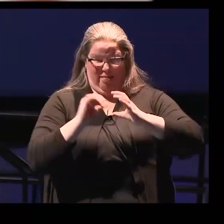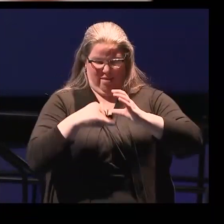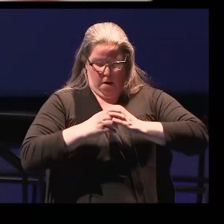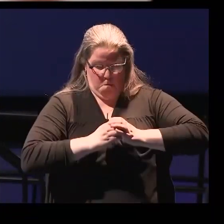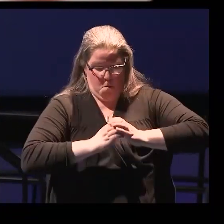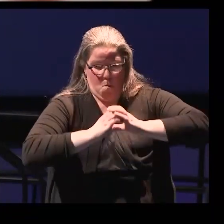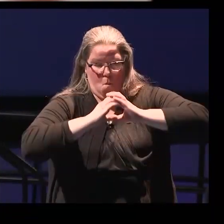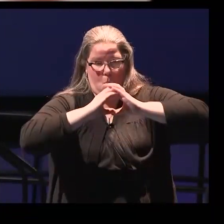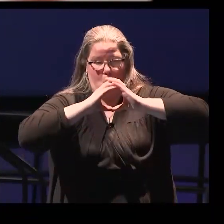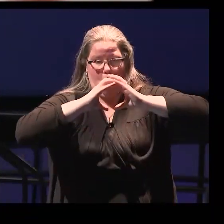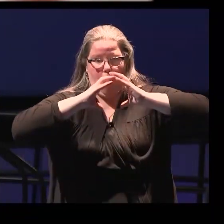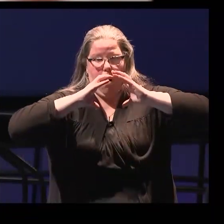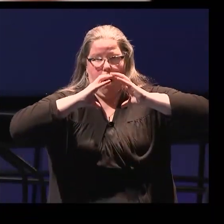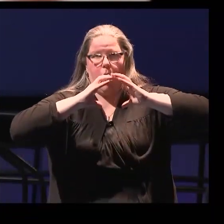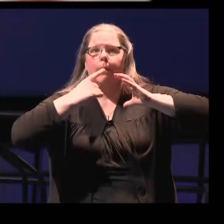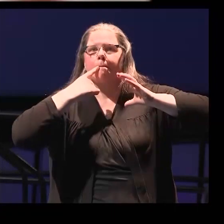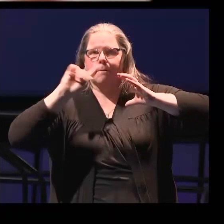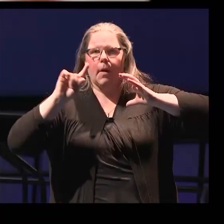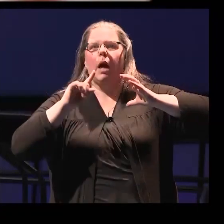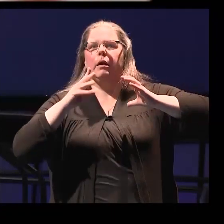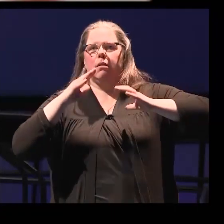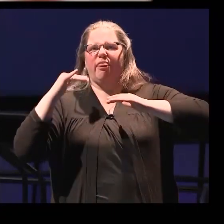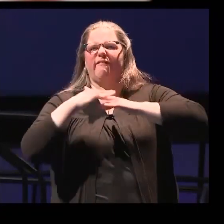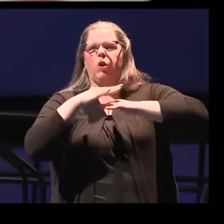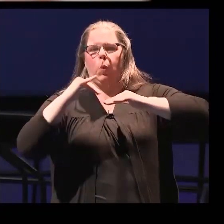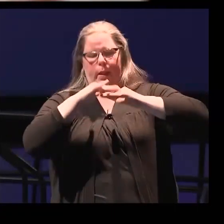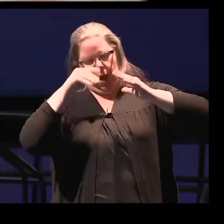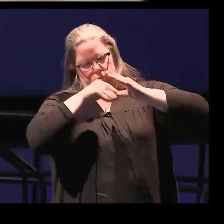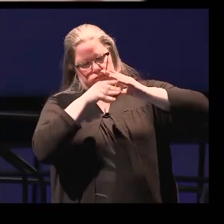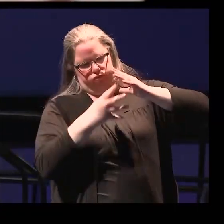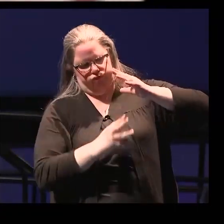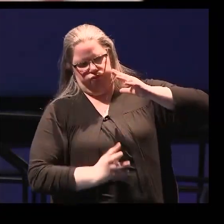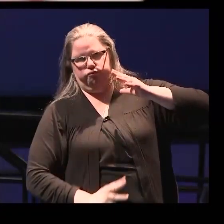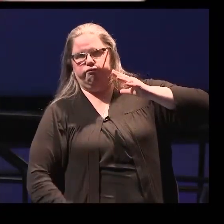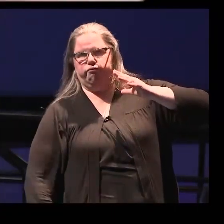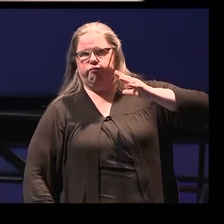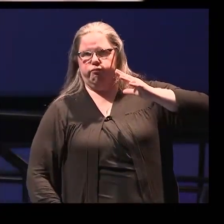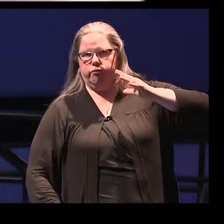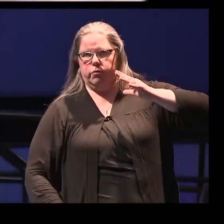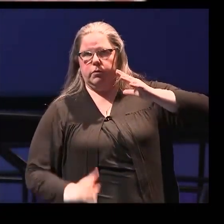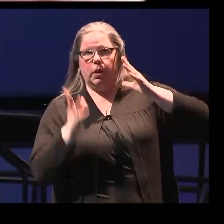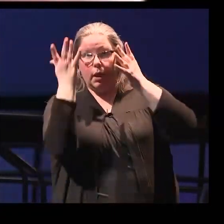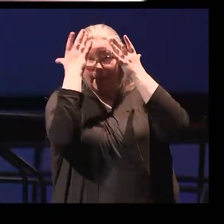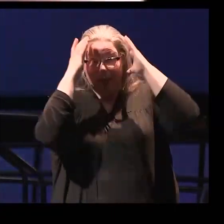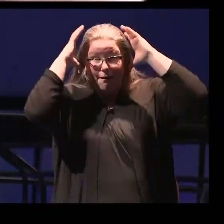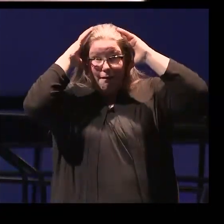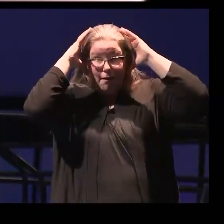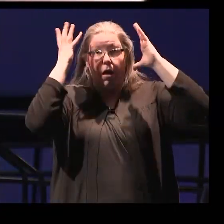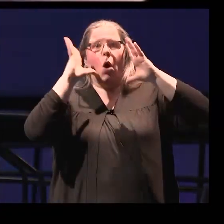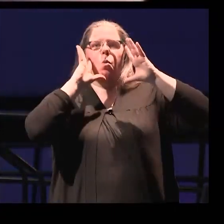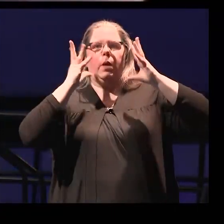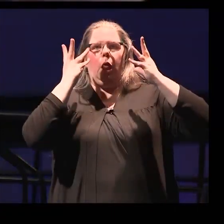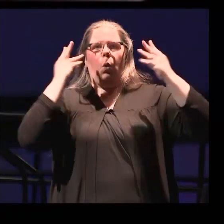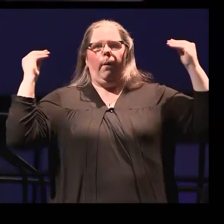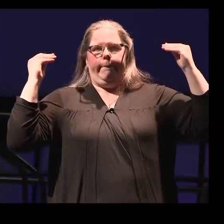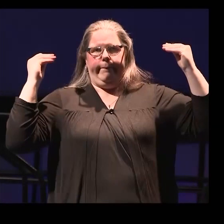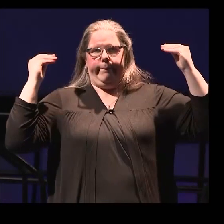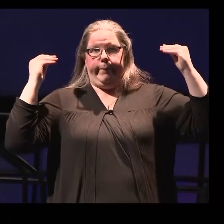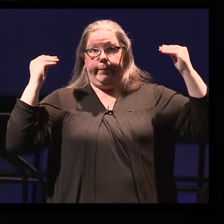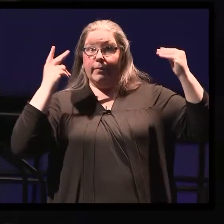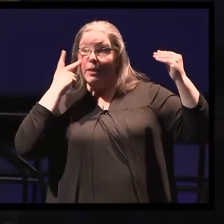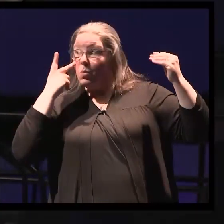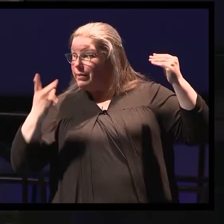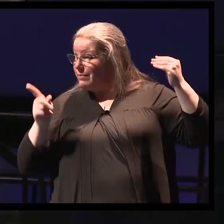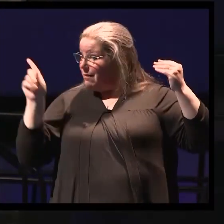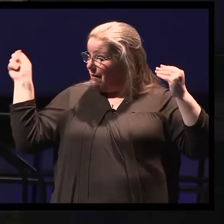around the brain to be reabsorbed. We then examine this and we can see the billowing of the tissues, which indicates that it's